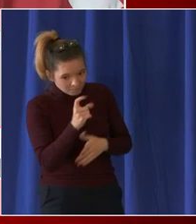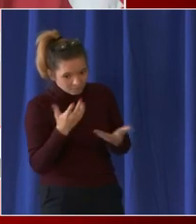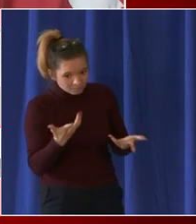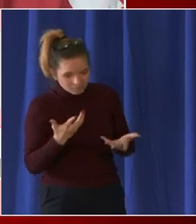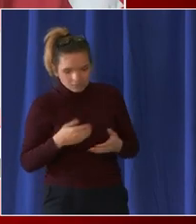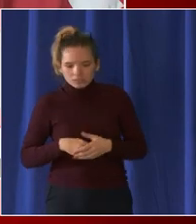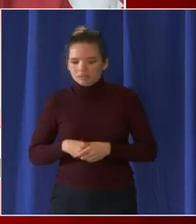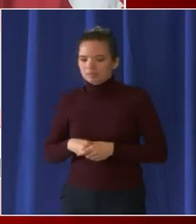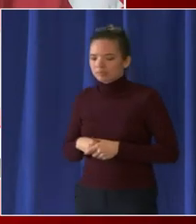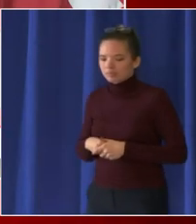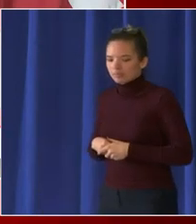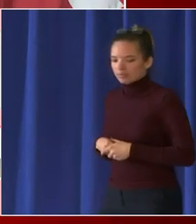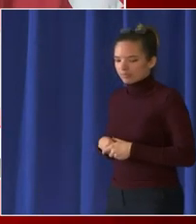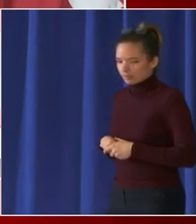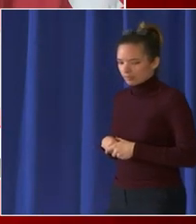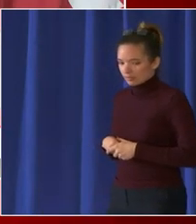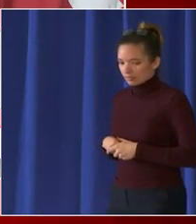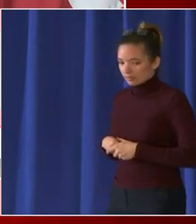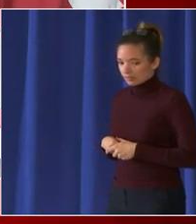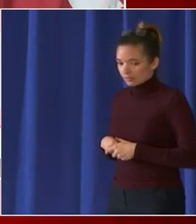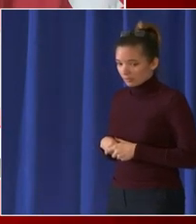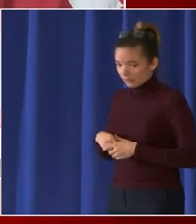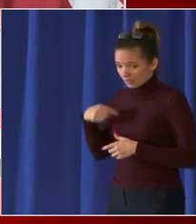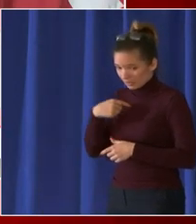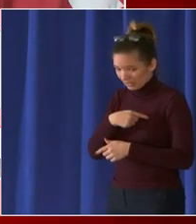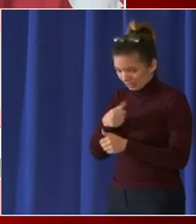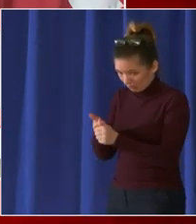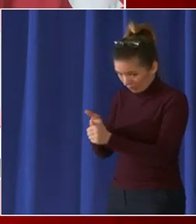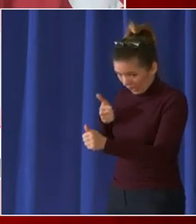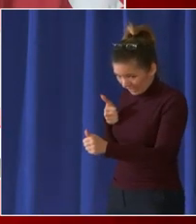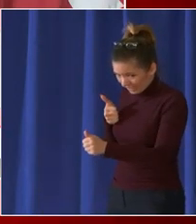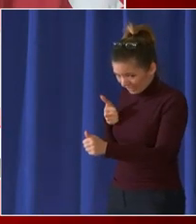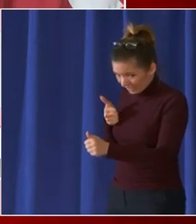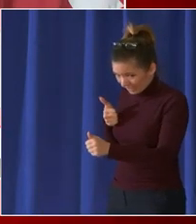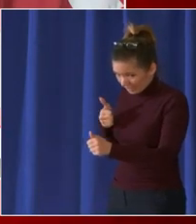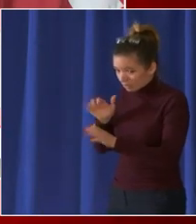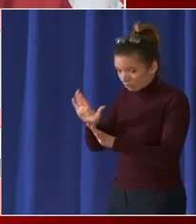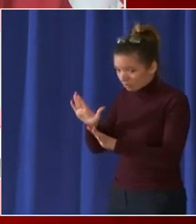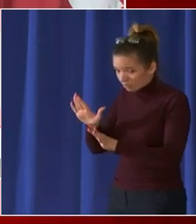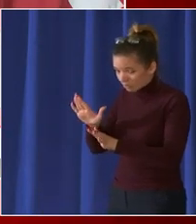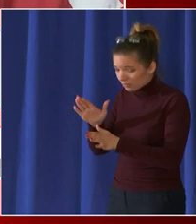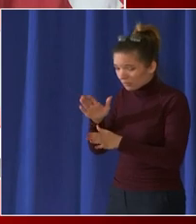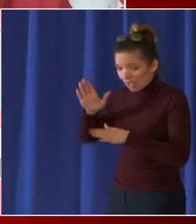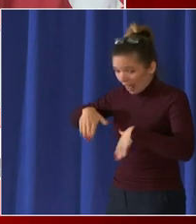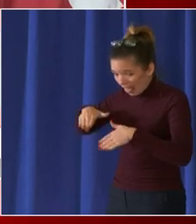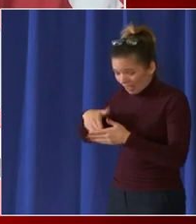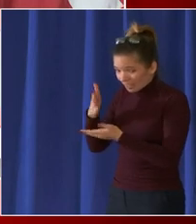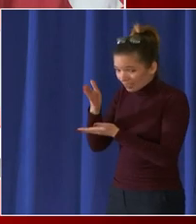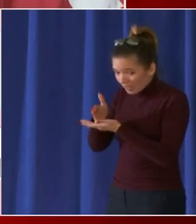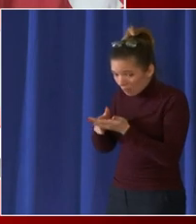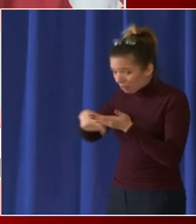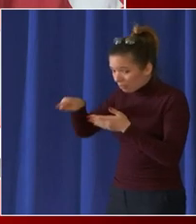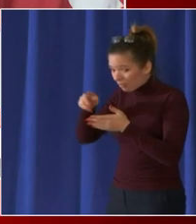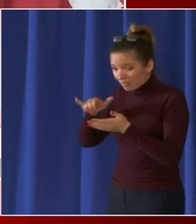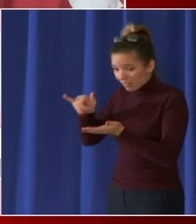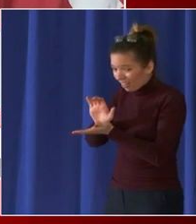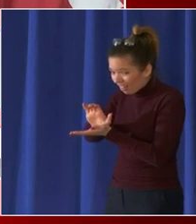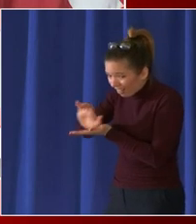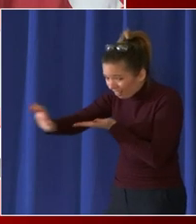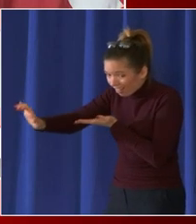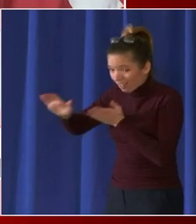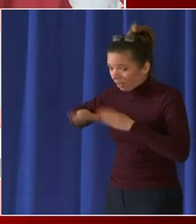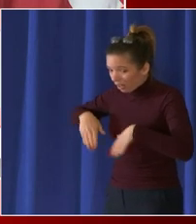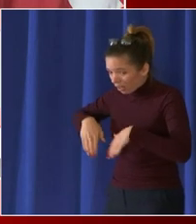you you mean that there were some streets that didn't get hit then i will have to go over that those list of streets